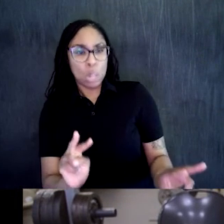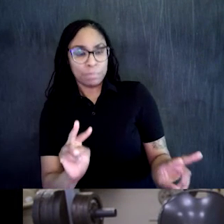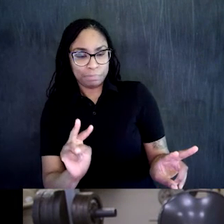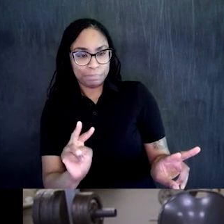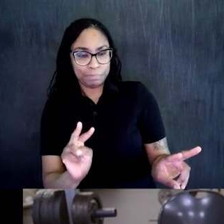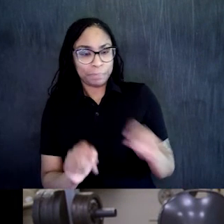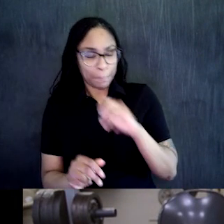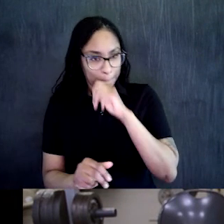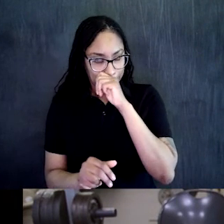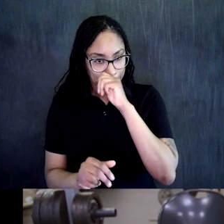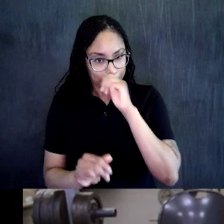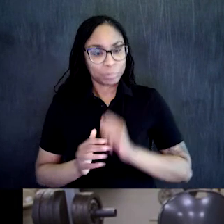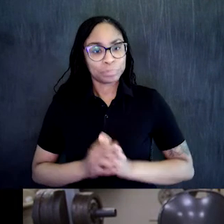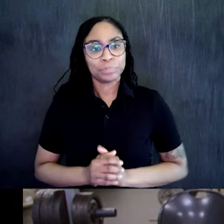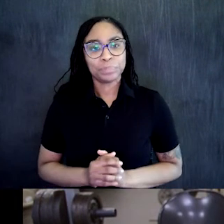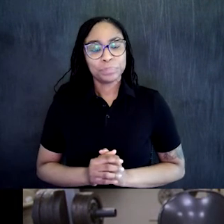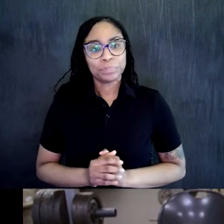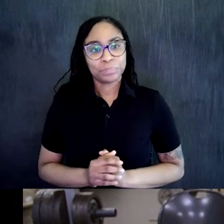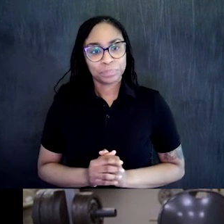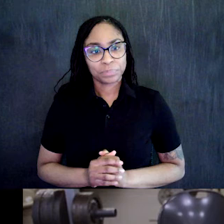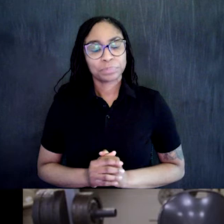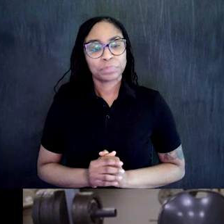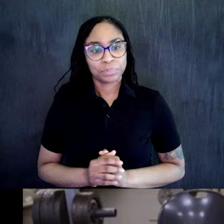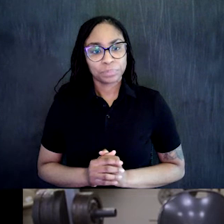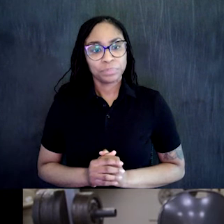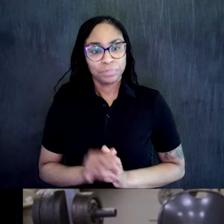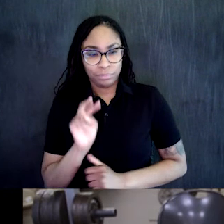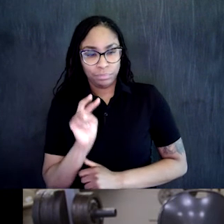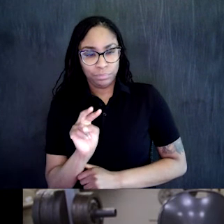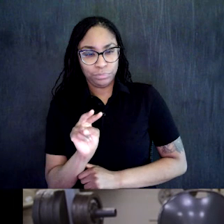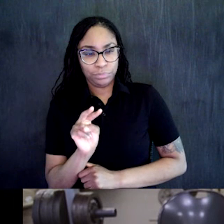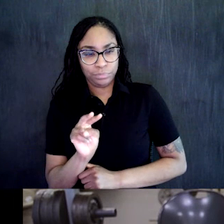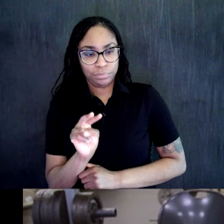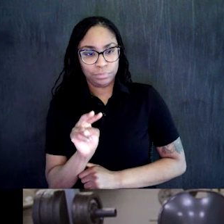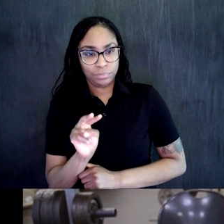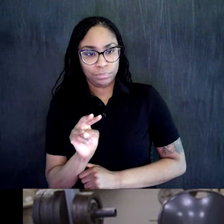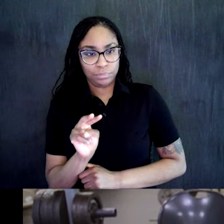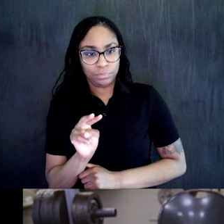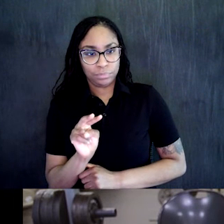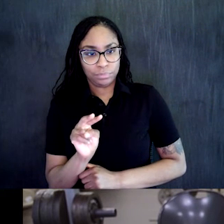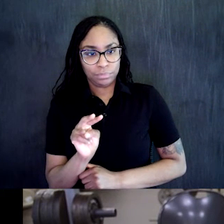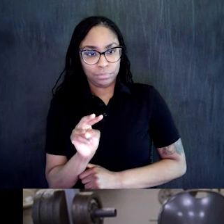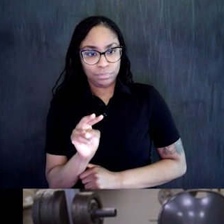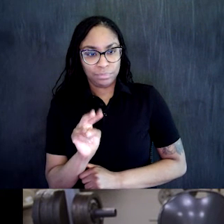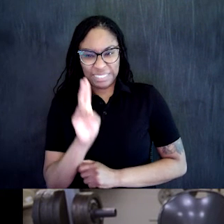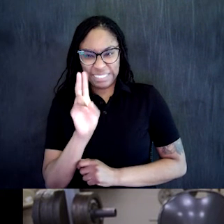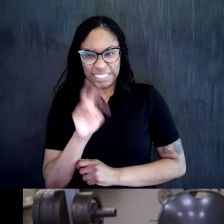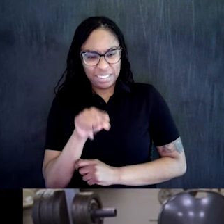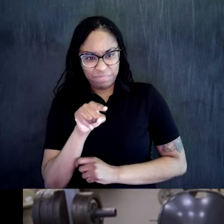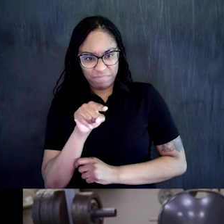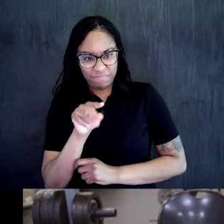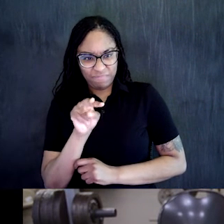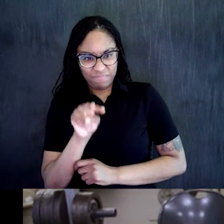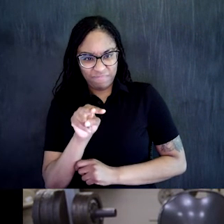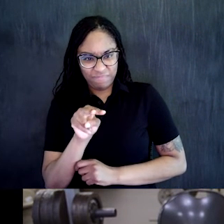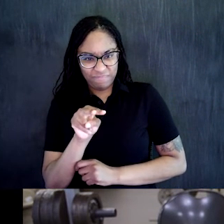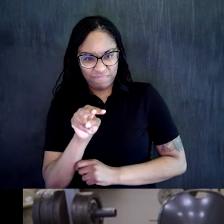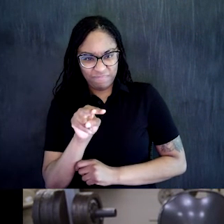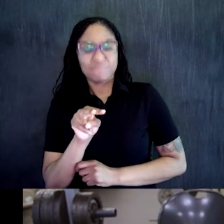We're going to bring the legs in. All right. So for this one, you're going give me a bridge. Then you're going to walk your feet out